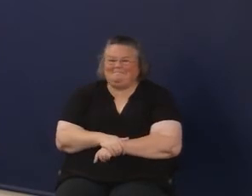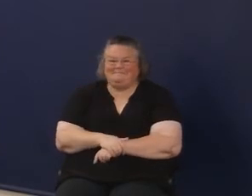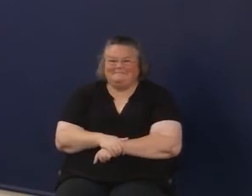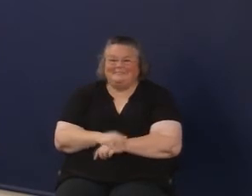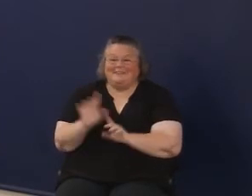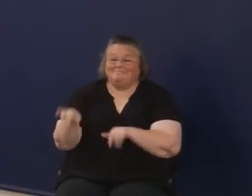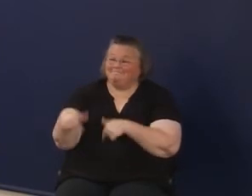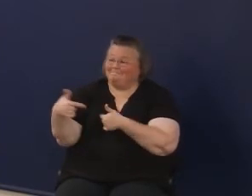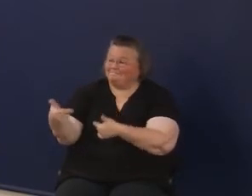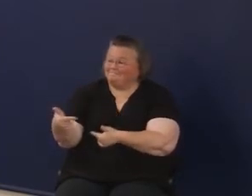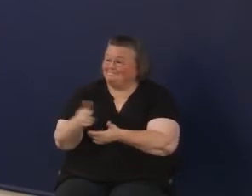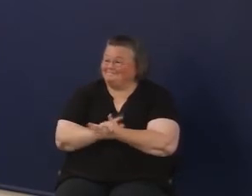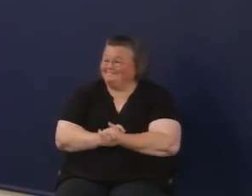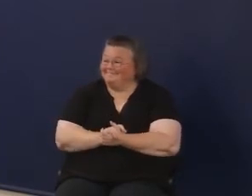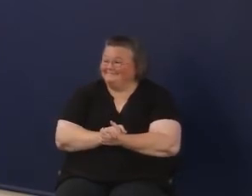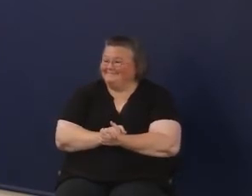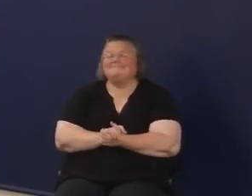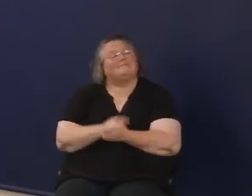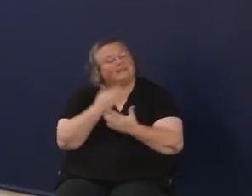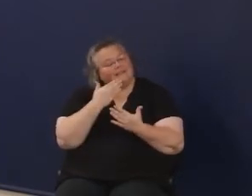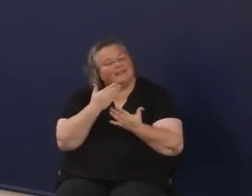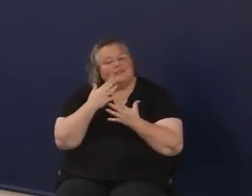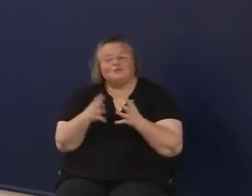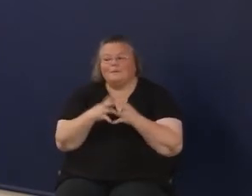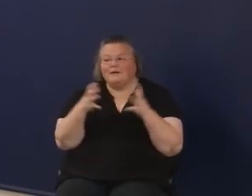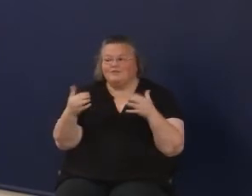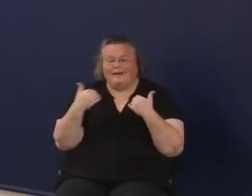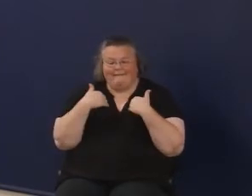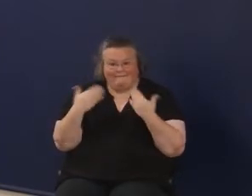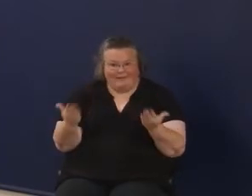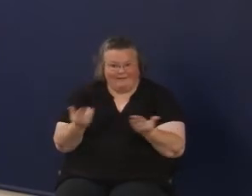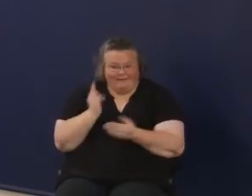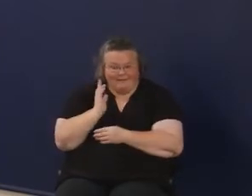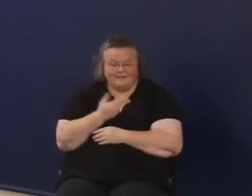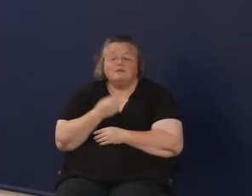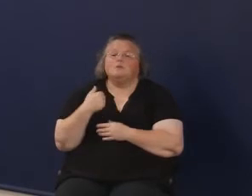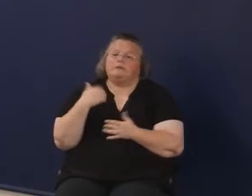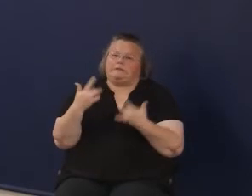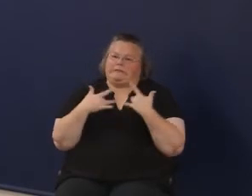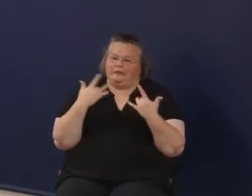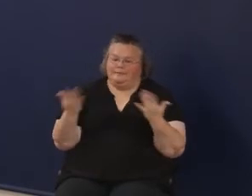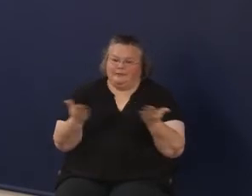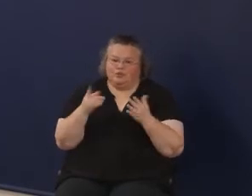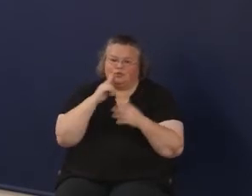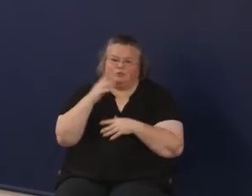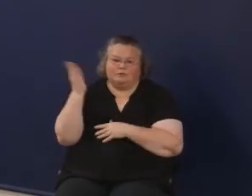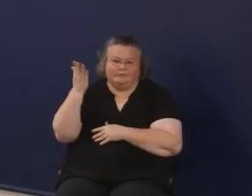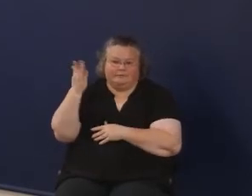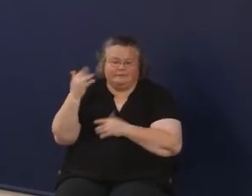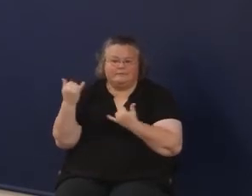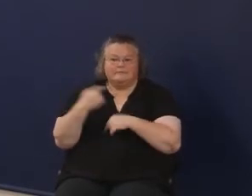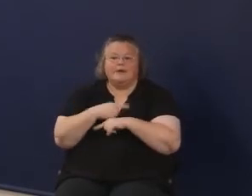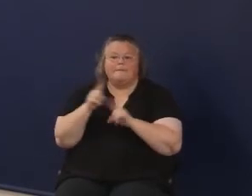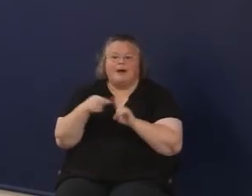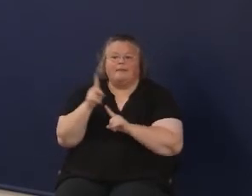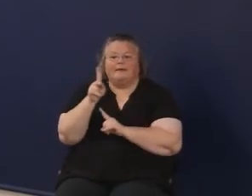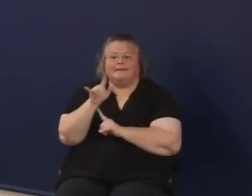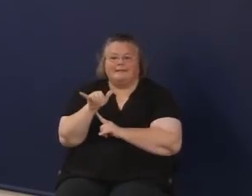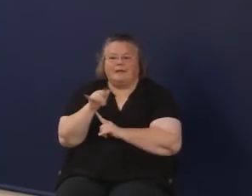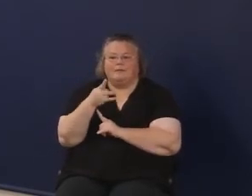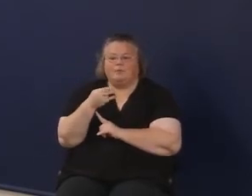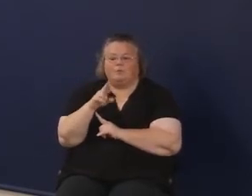And I'll turn it over to you. Well, thank you guys for having us. We are so excited to be speaking to you guys today about a Kentucky